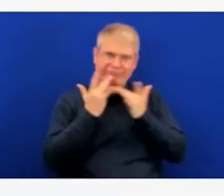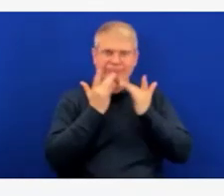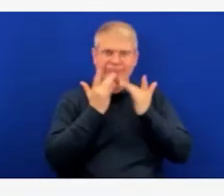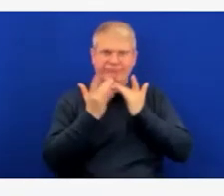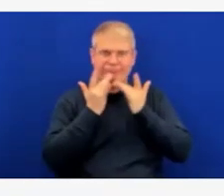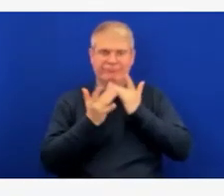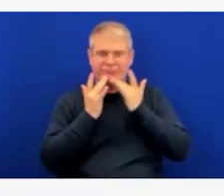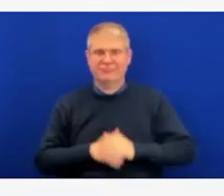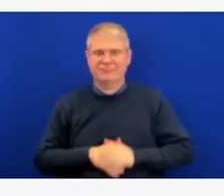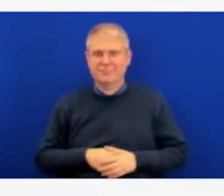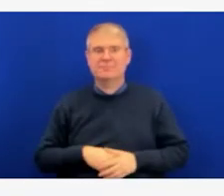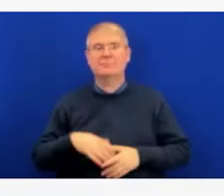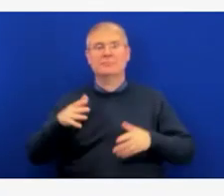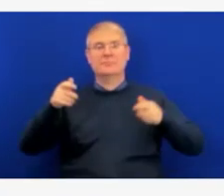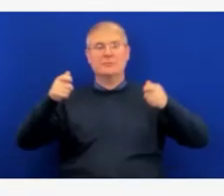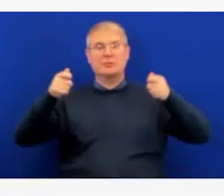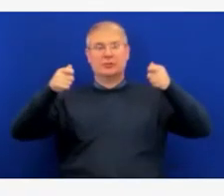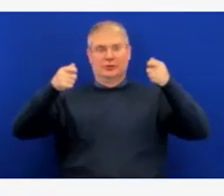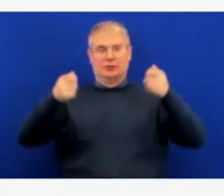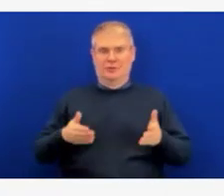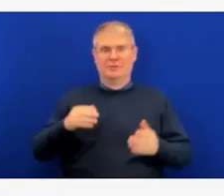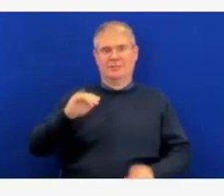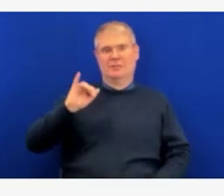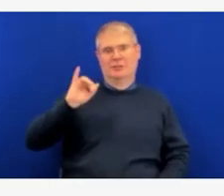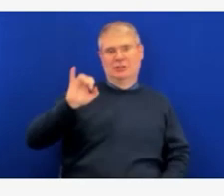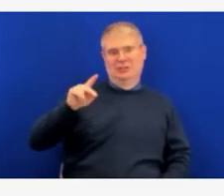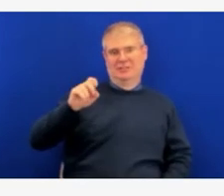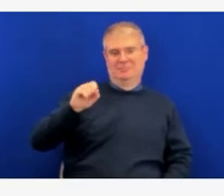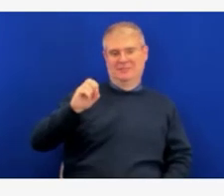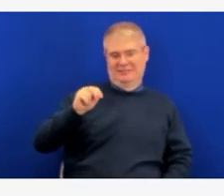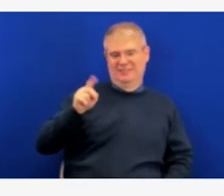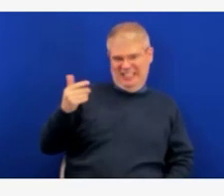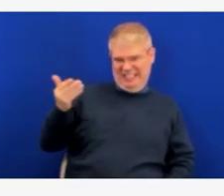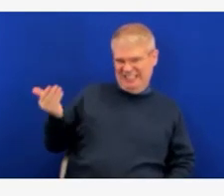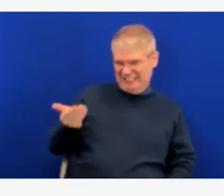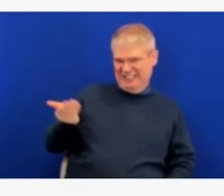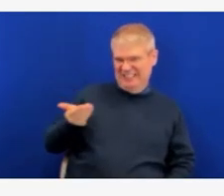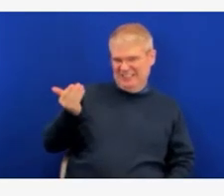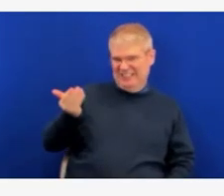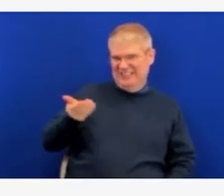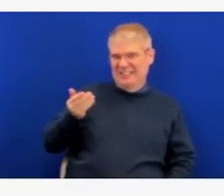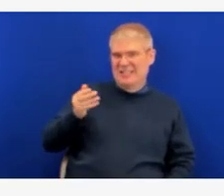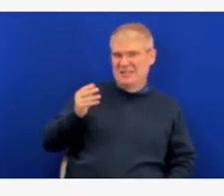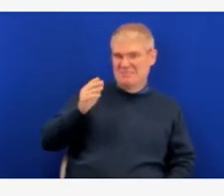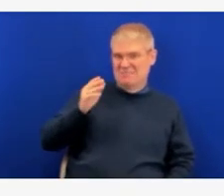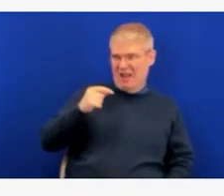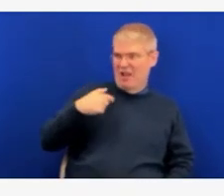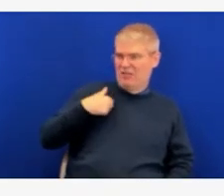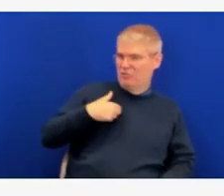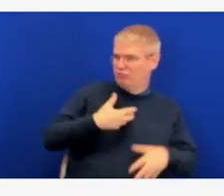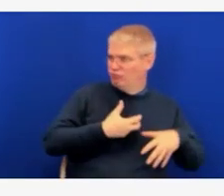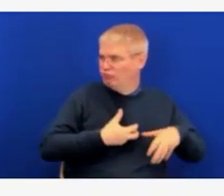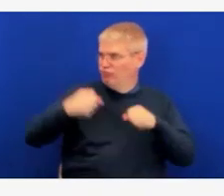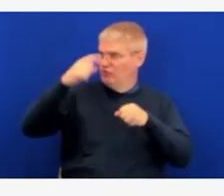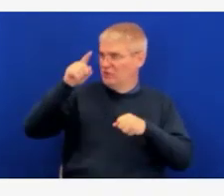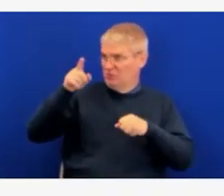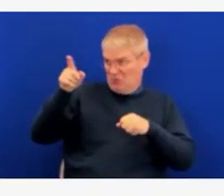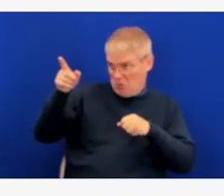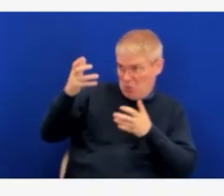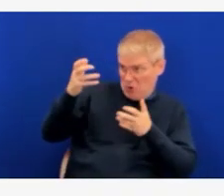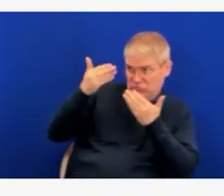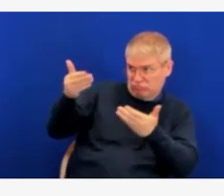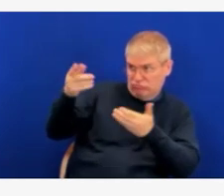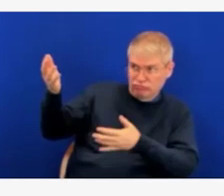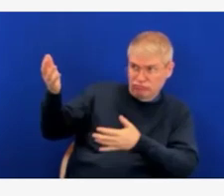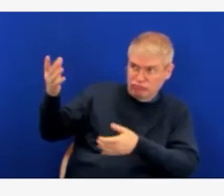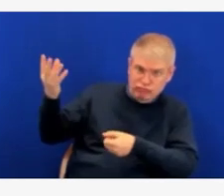opening remarks, but certainly I can turn this over to the director to talk about what then is, you know, what we're looking at for